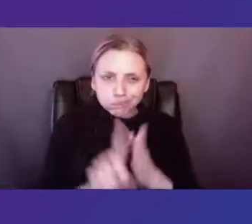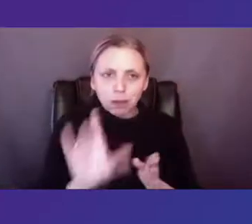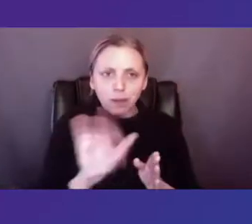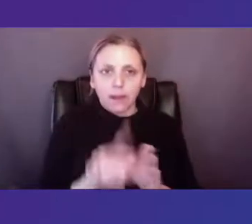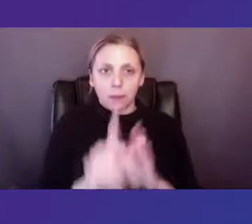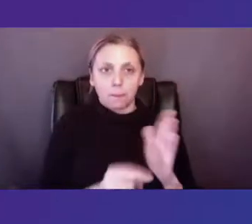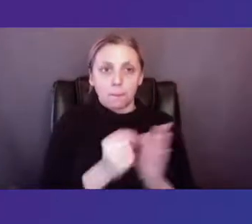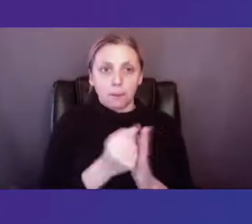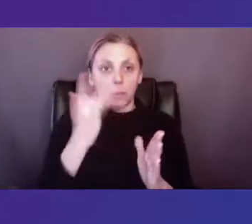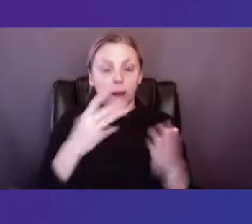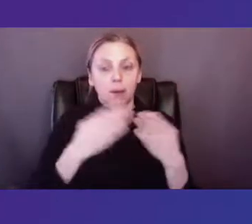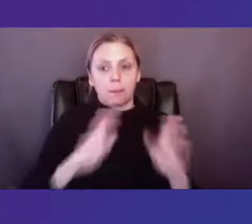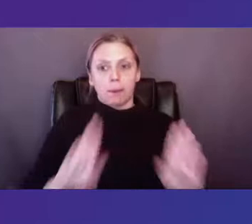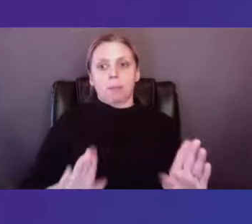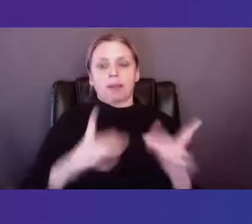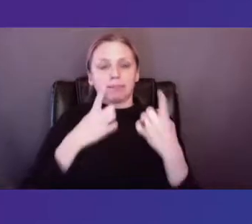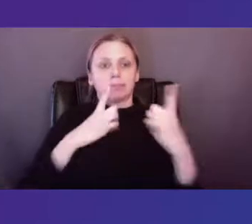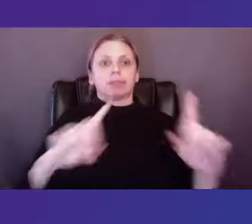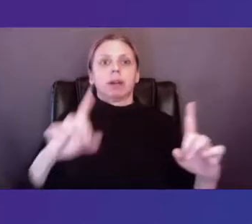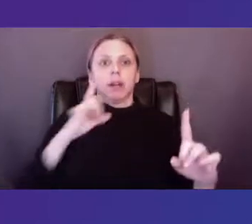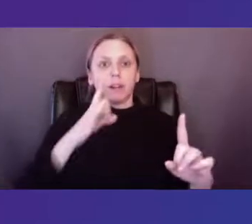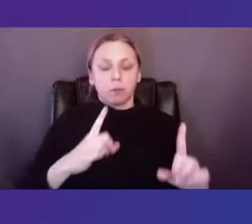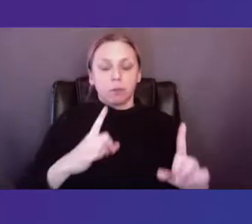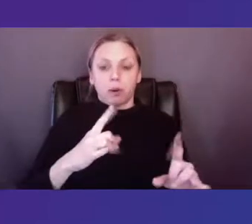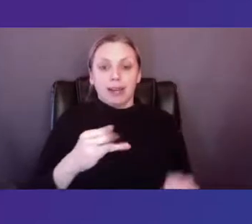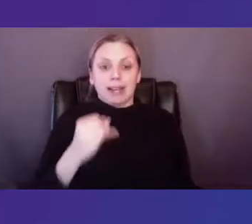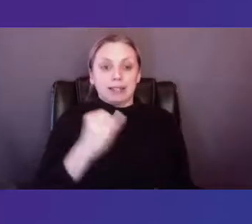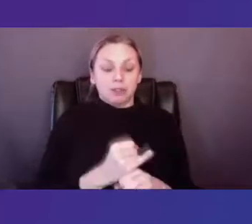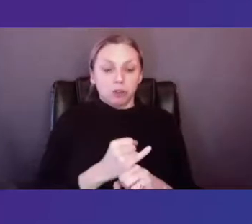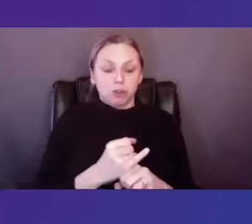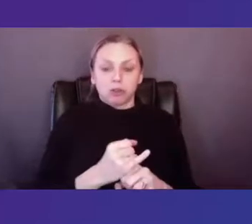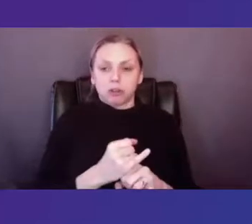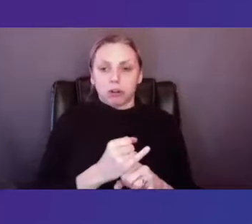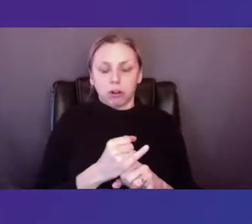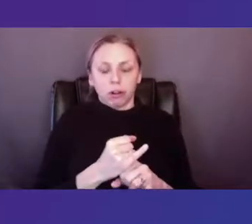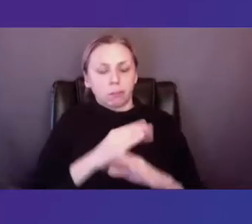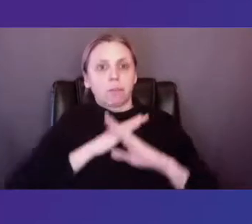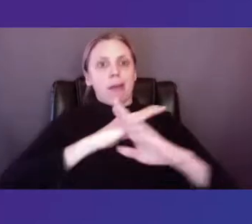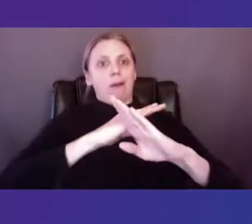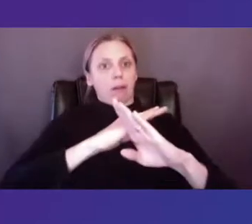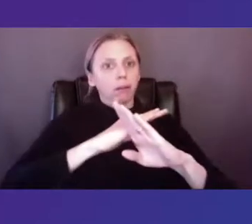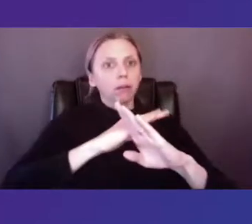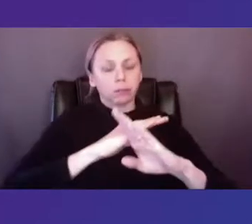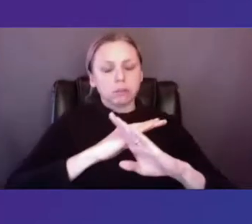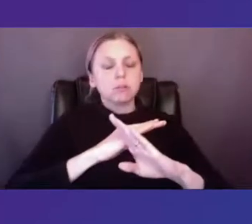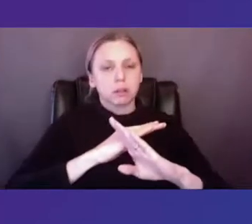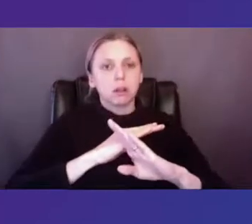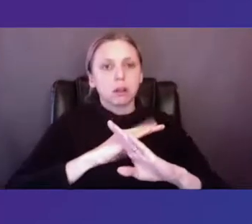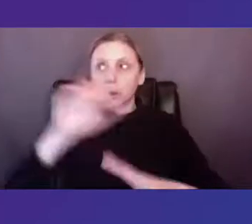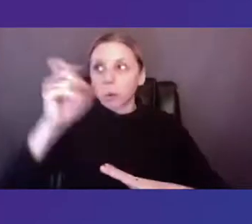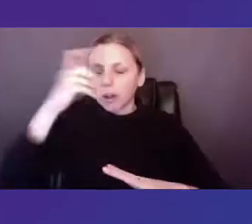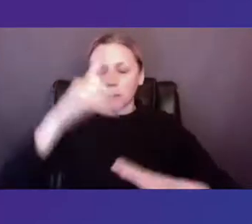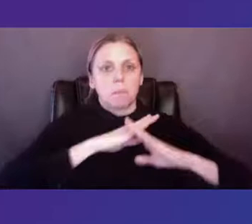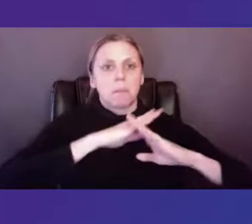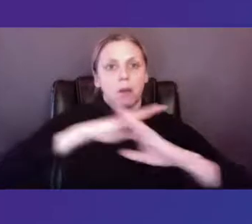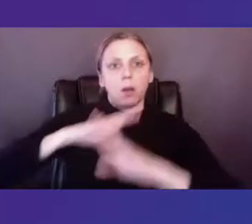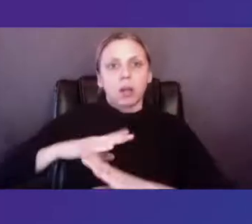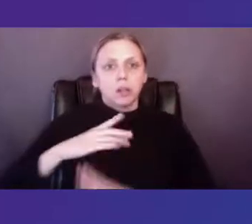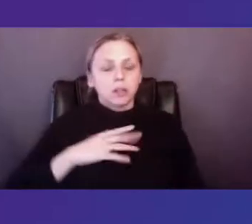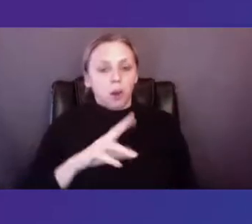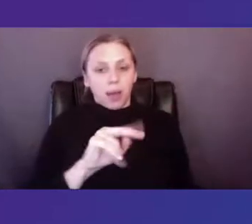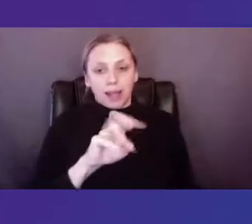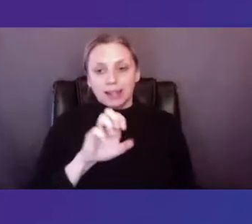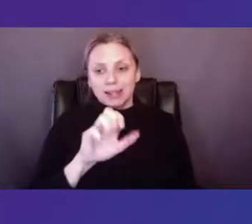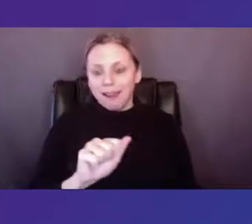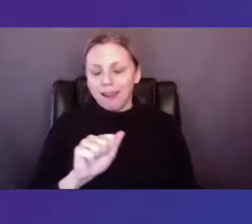very public manifestations of institutional censorship. These are instances where NEA grantees refused